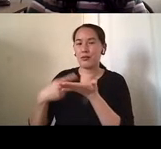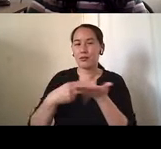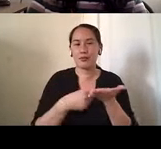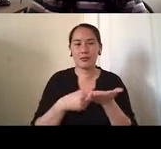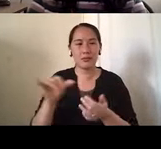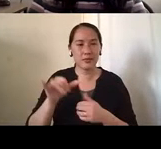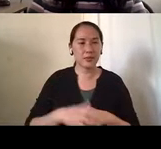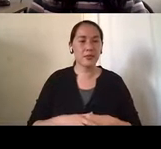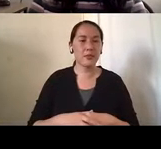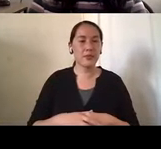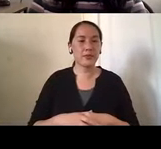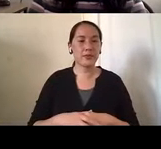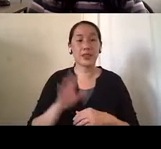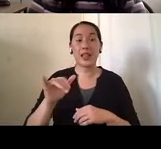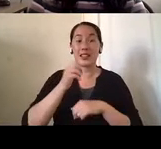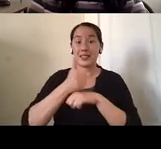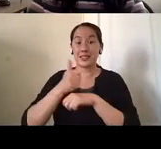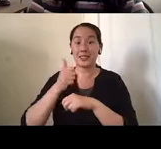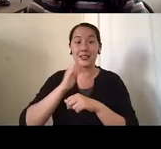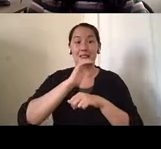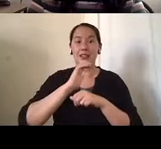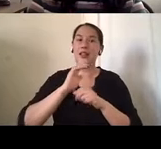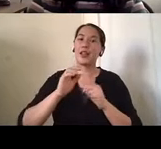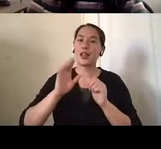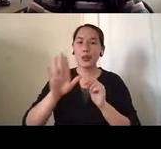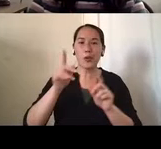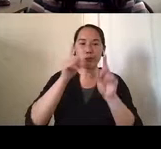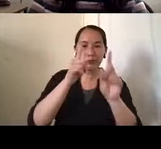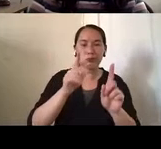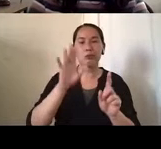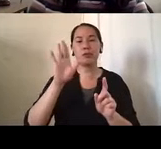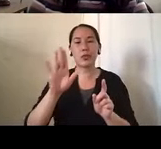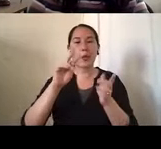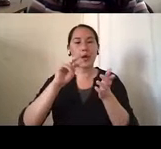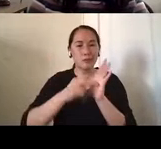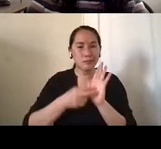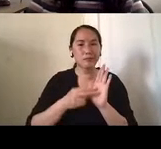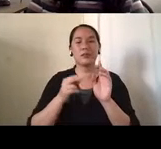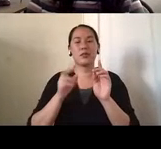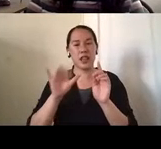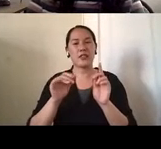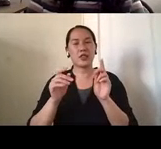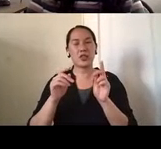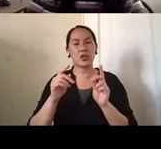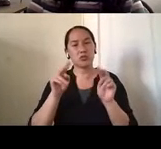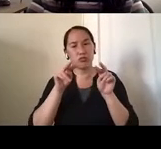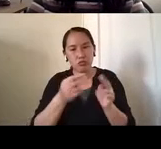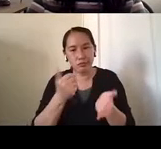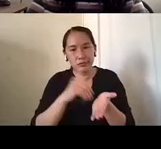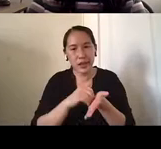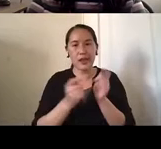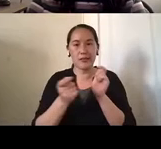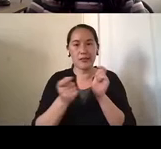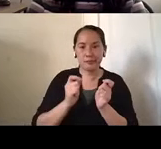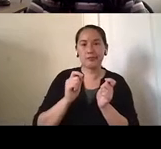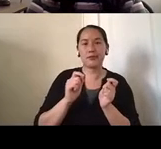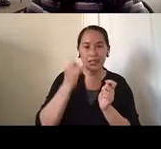And then often setting and revisiting intentions, you know, why do we do what we do can be really helpful. So I think all the quotes that we had kind of